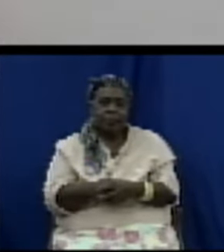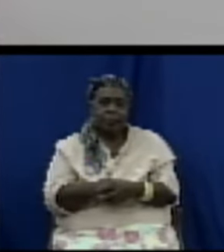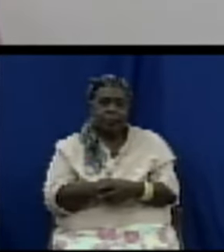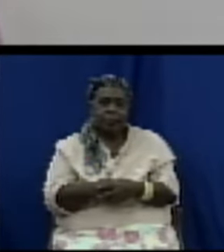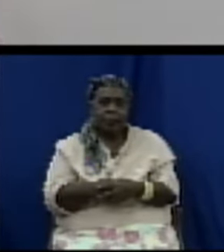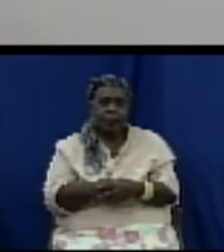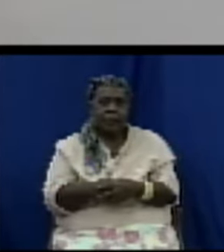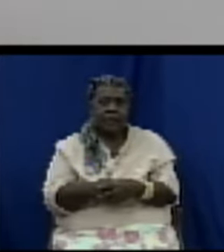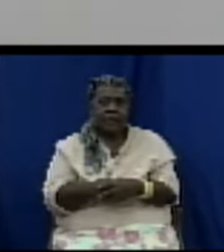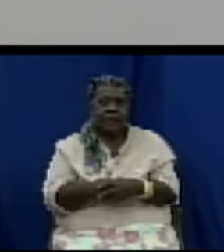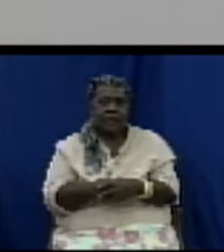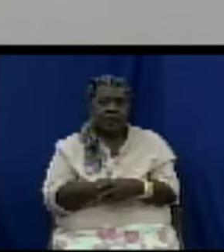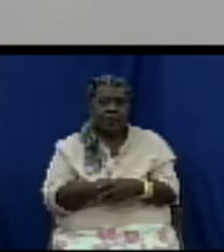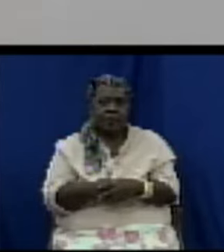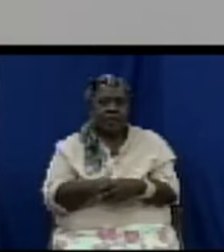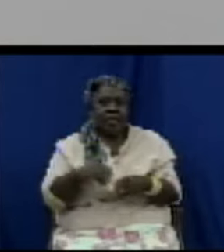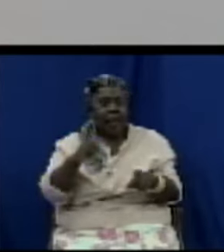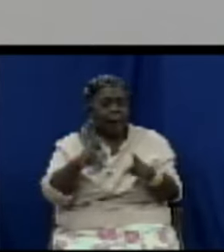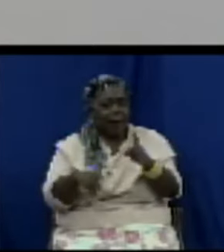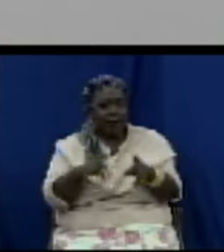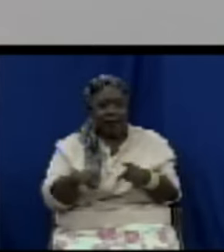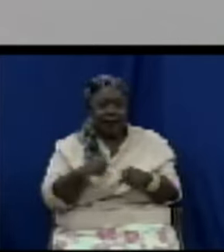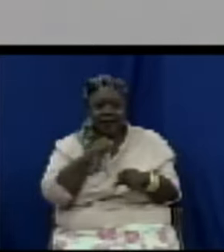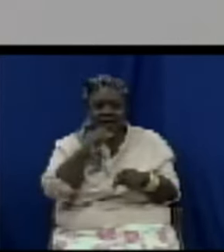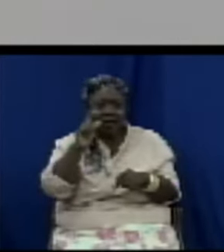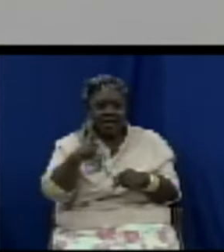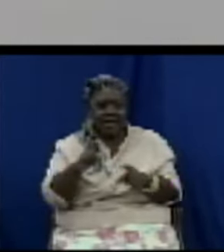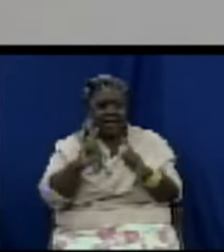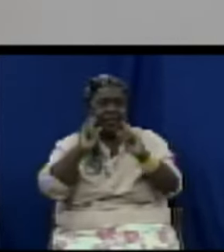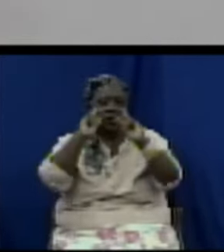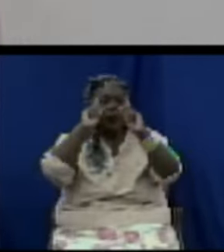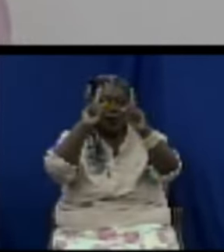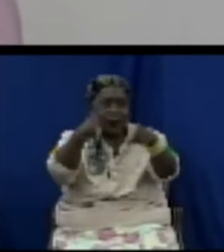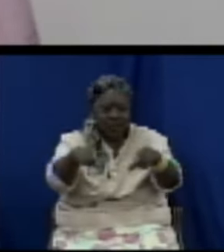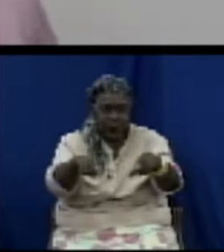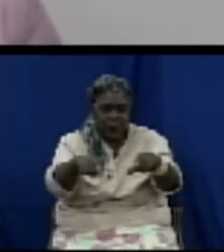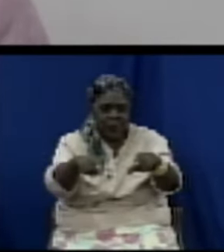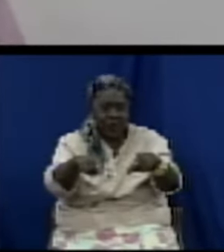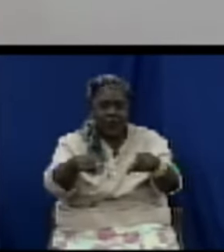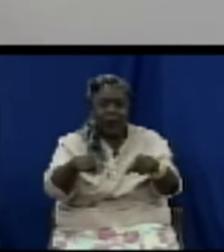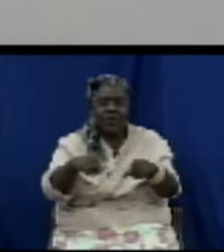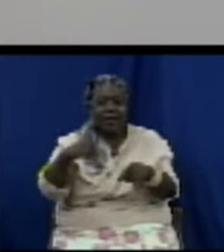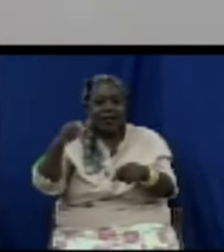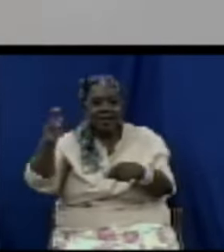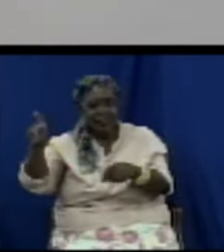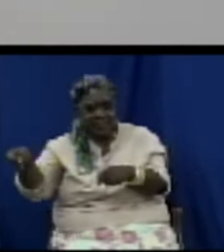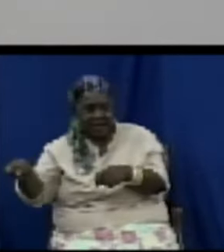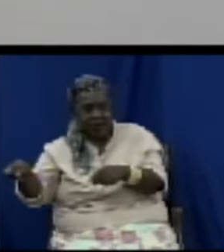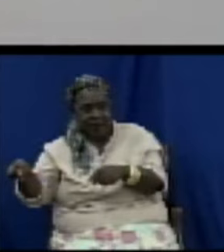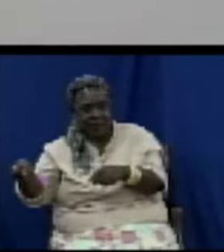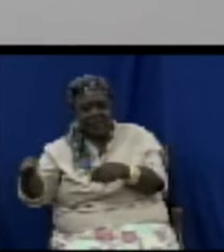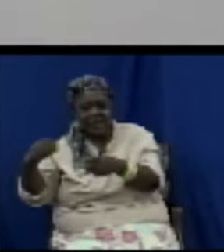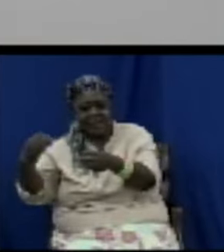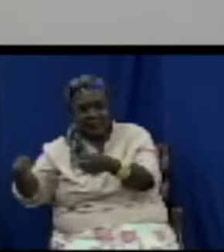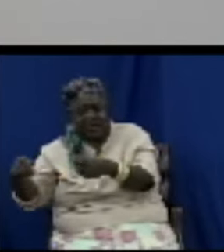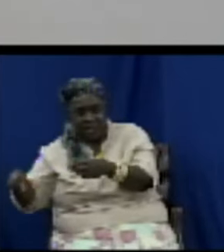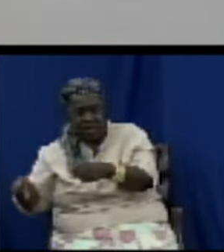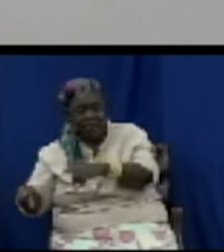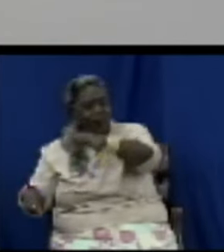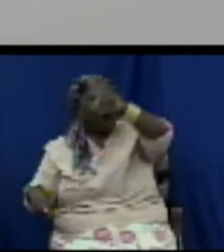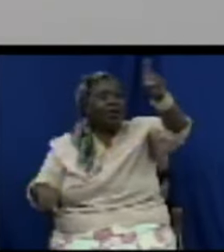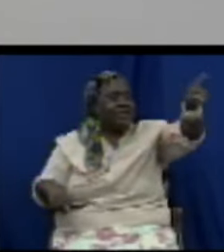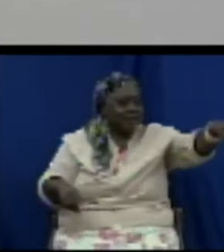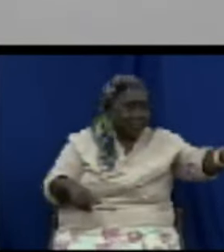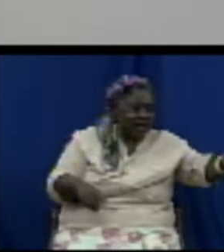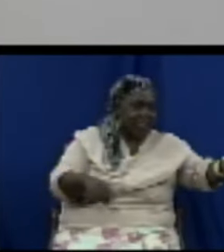in St. Kits have to go to Valumat to buy milk rams to buy butter Coomers I'm not propping up anybody